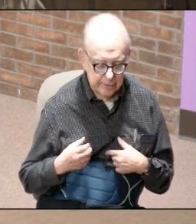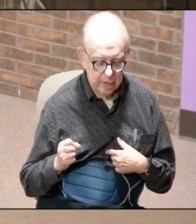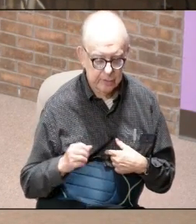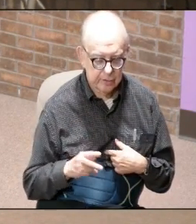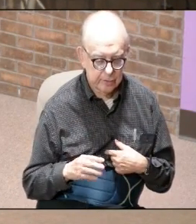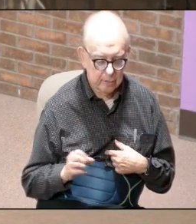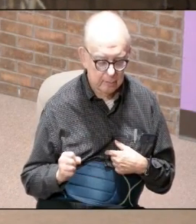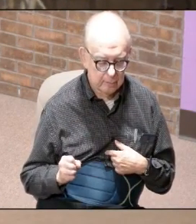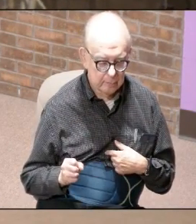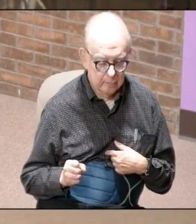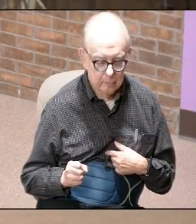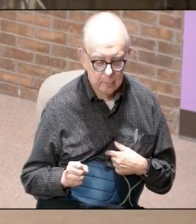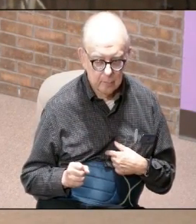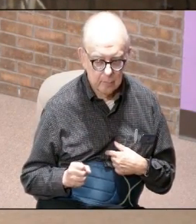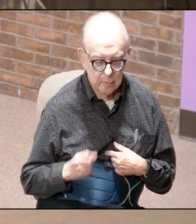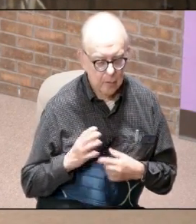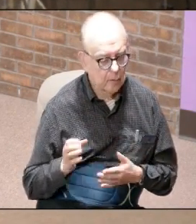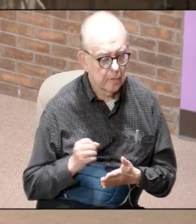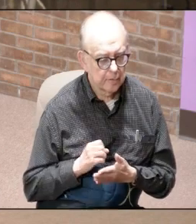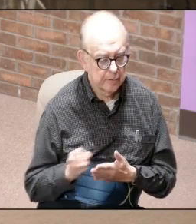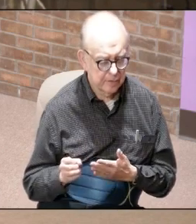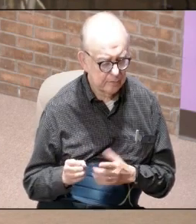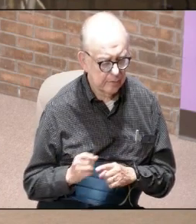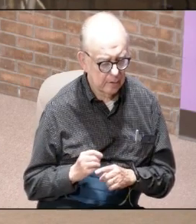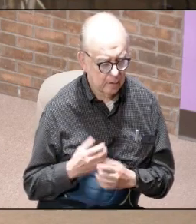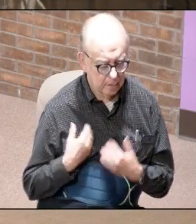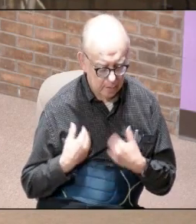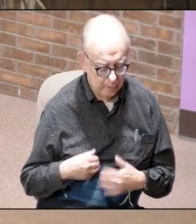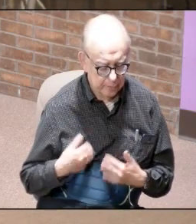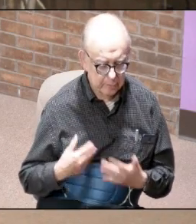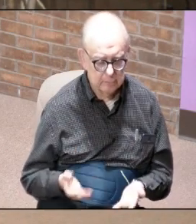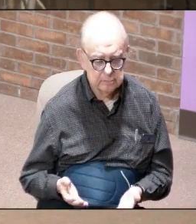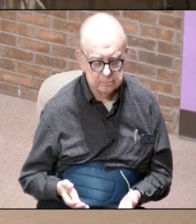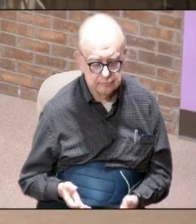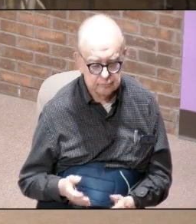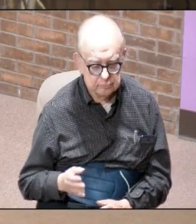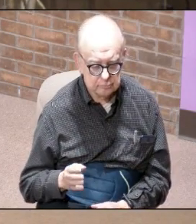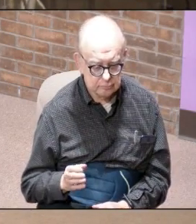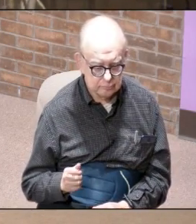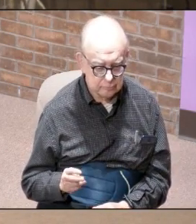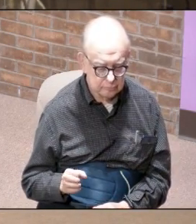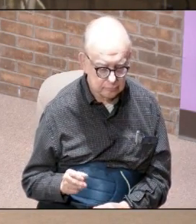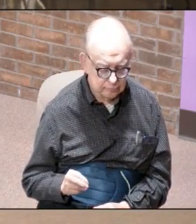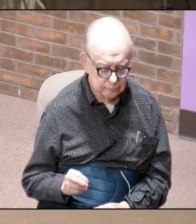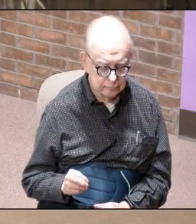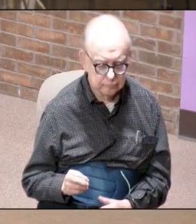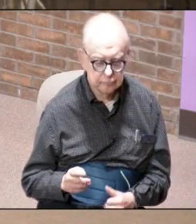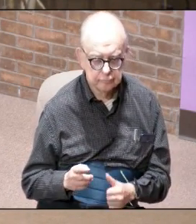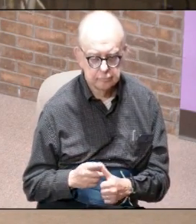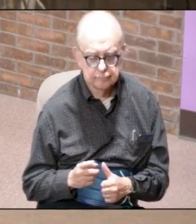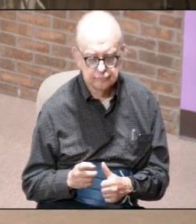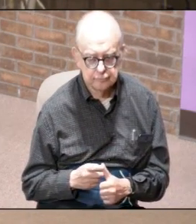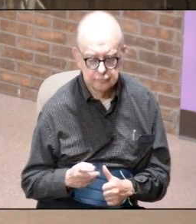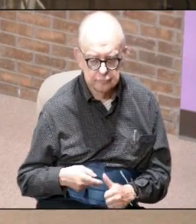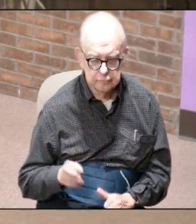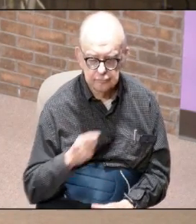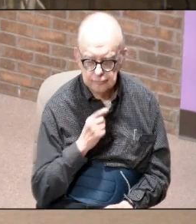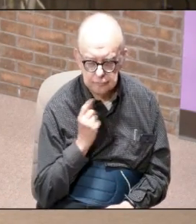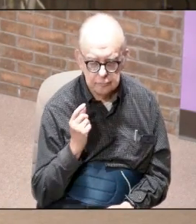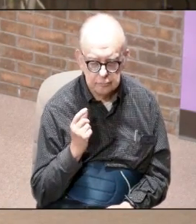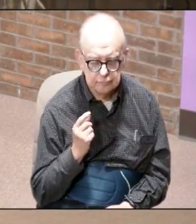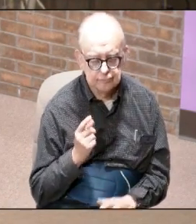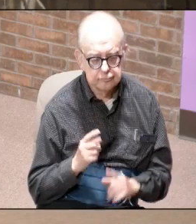of all of the sacred garments and Aaron was the very first high priest